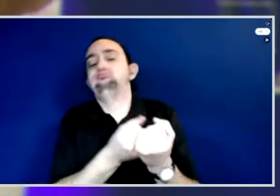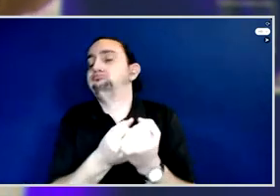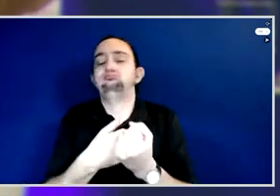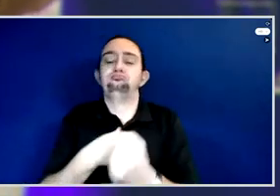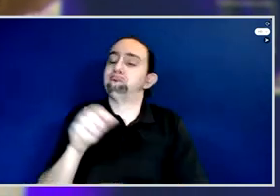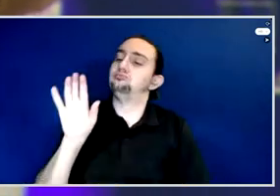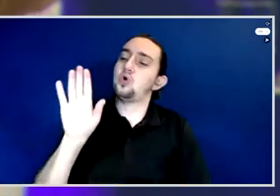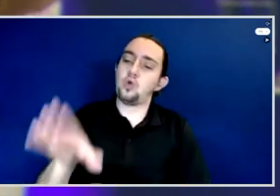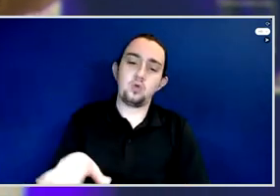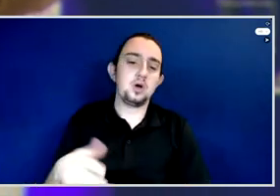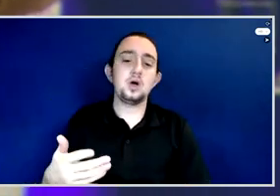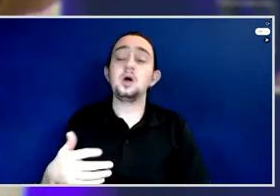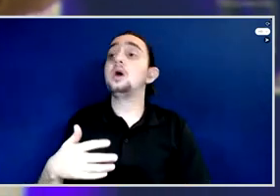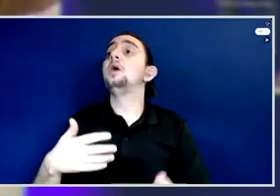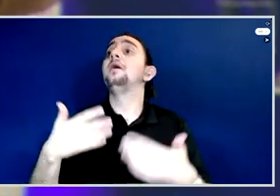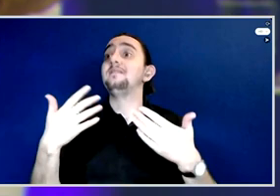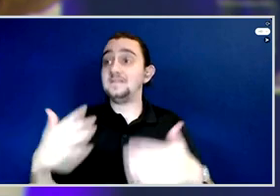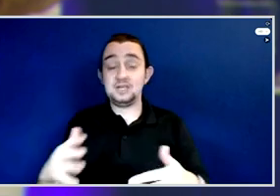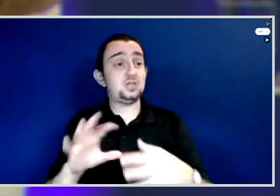started my journalism.